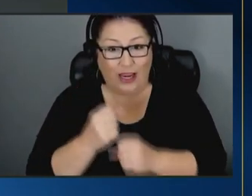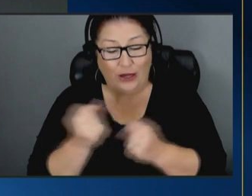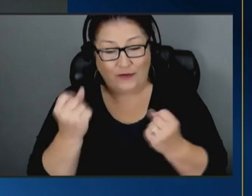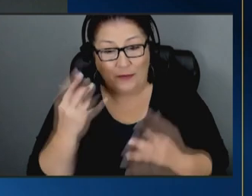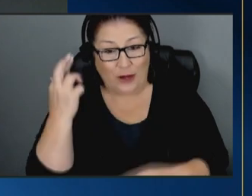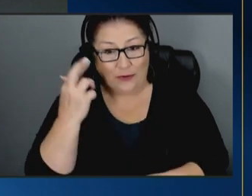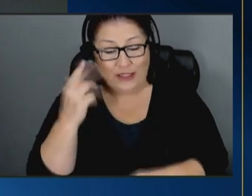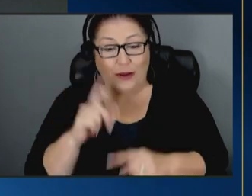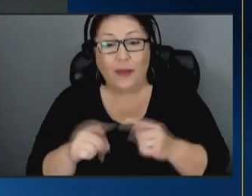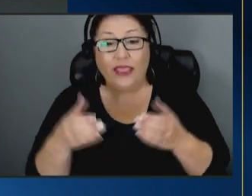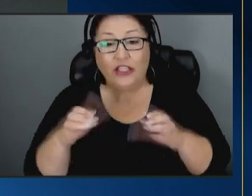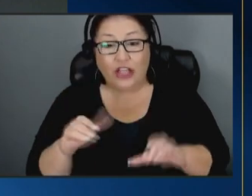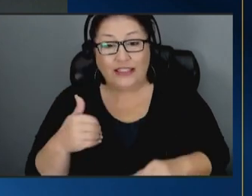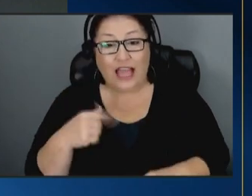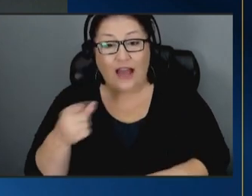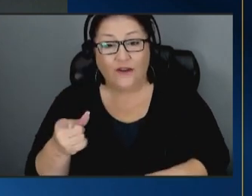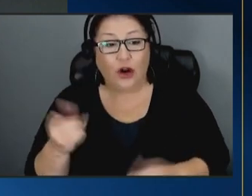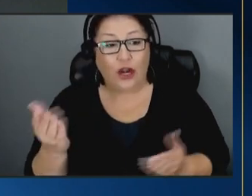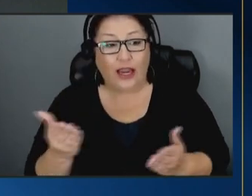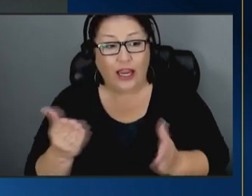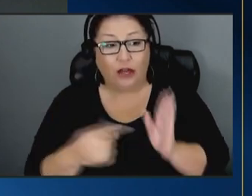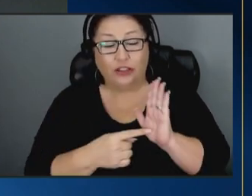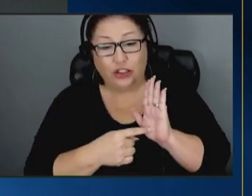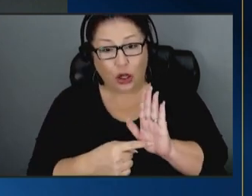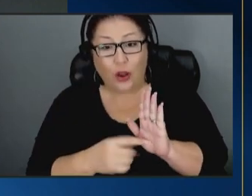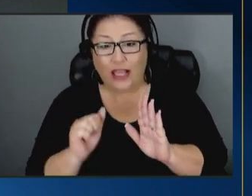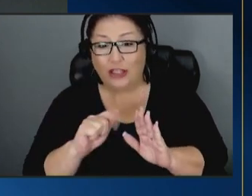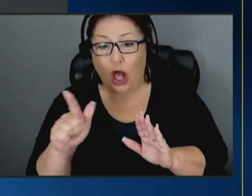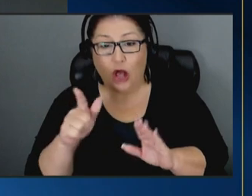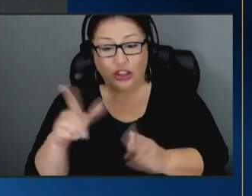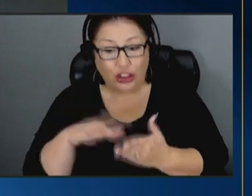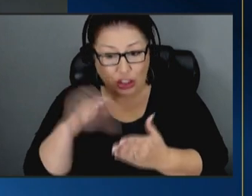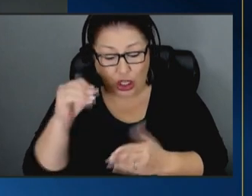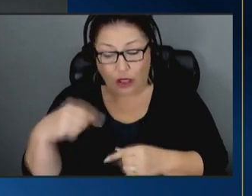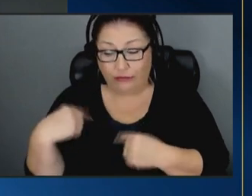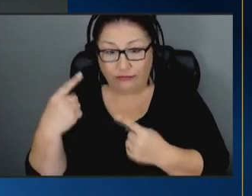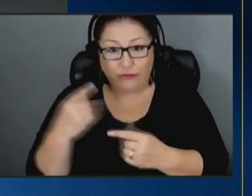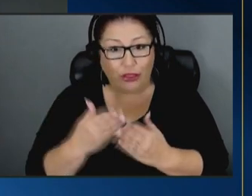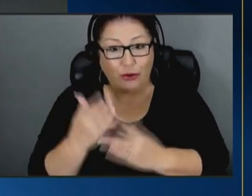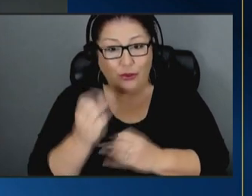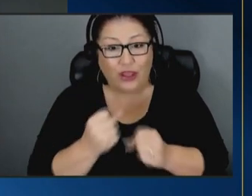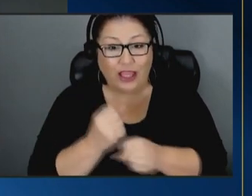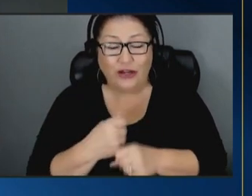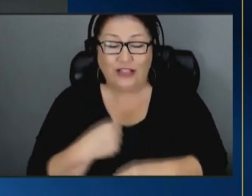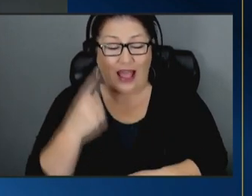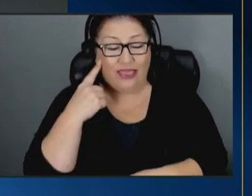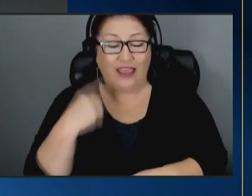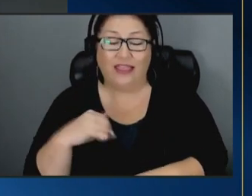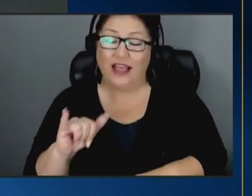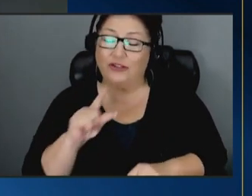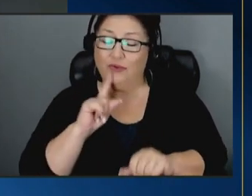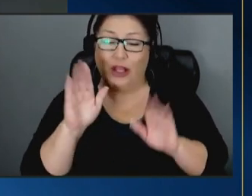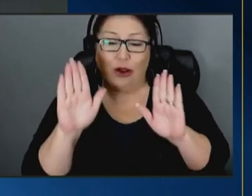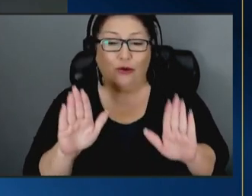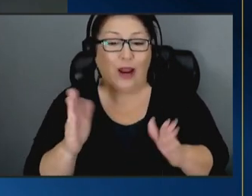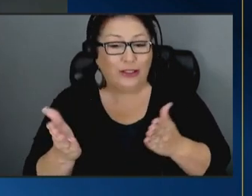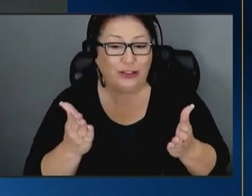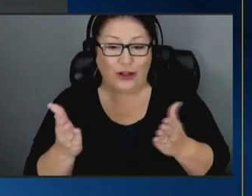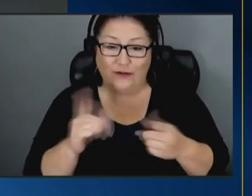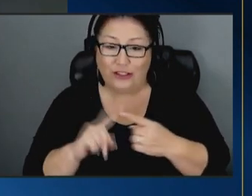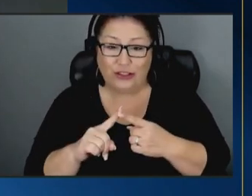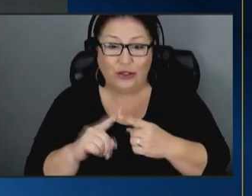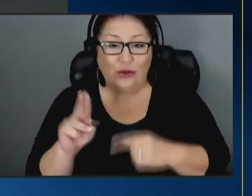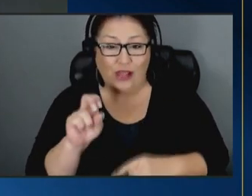chance to have her showcase all that she has learned over the years i think is just a great service um to the country